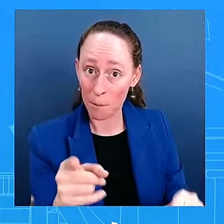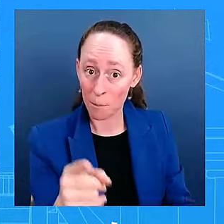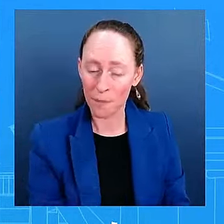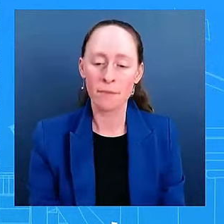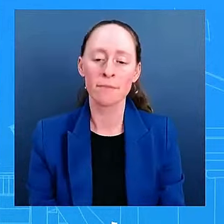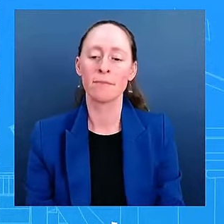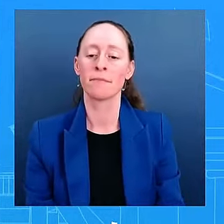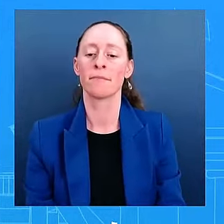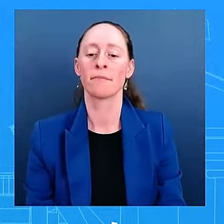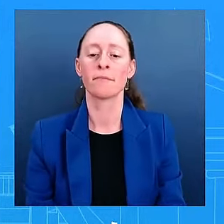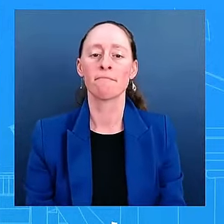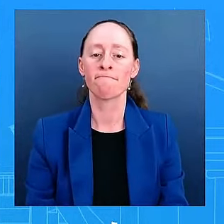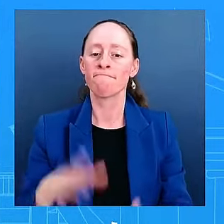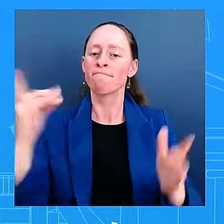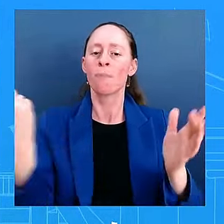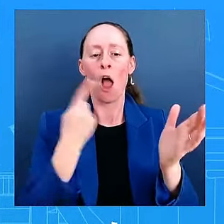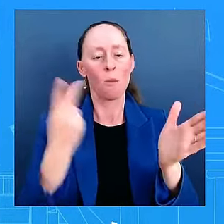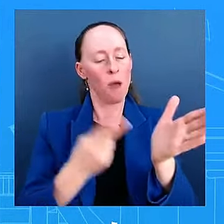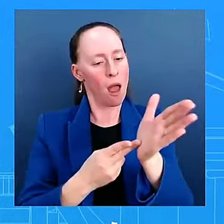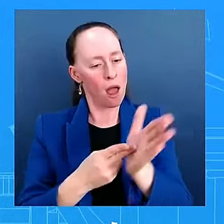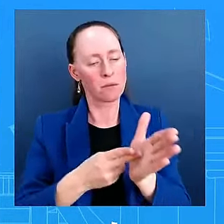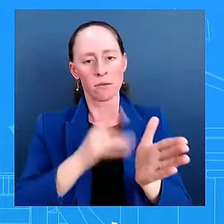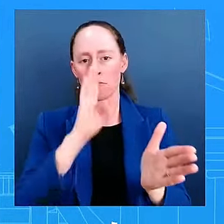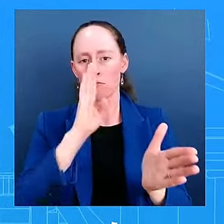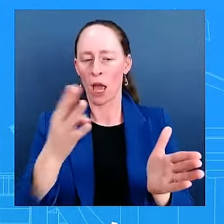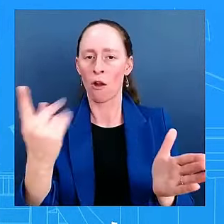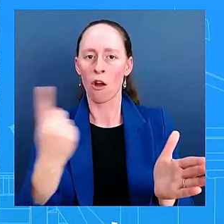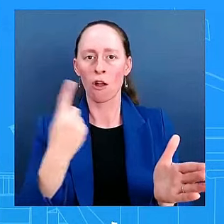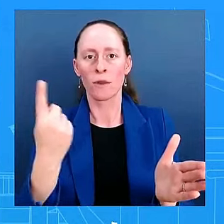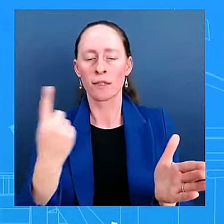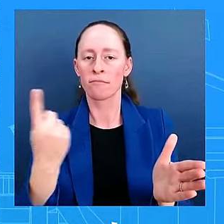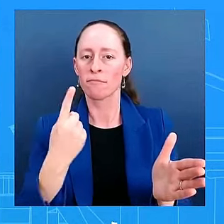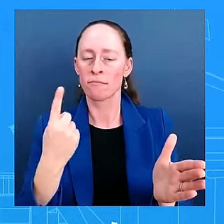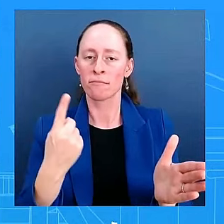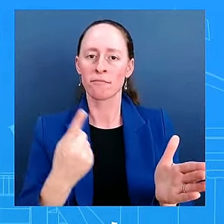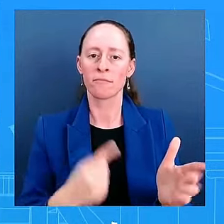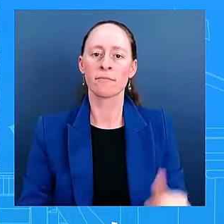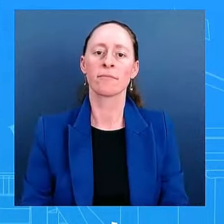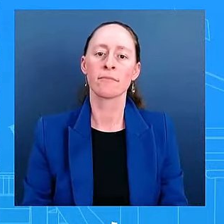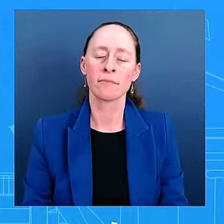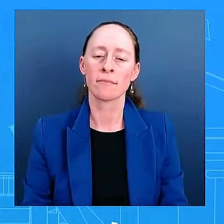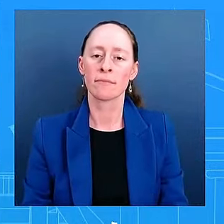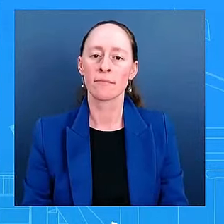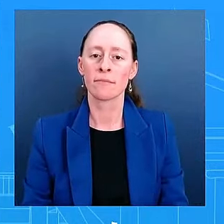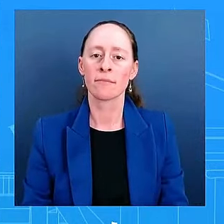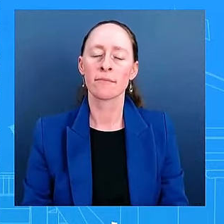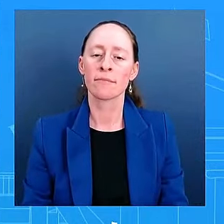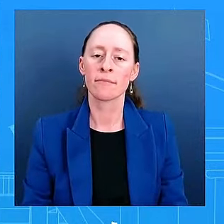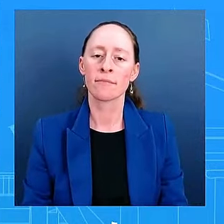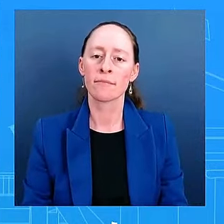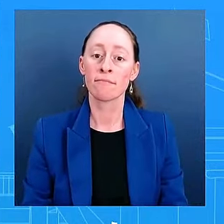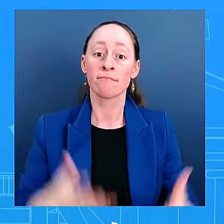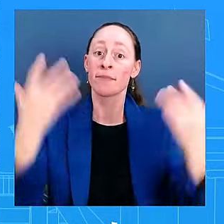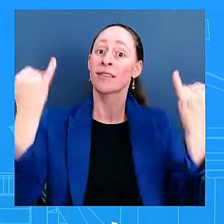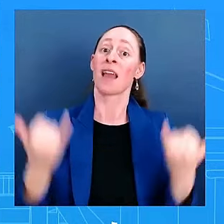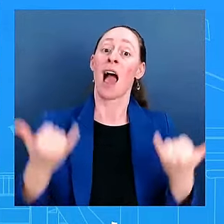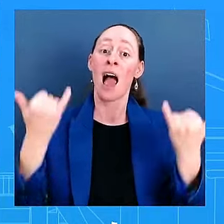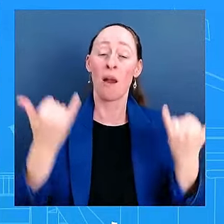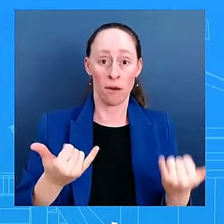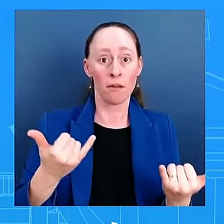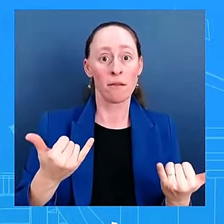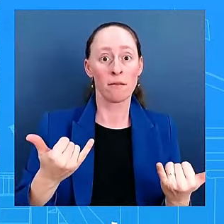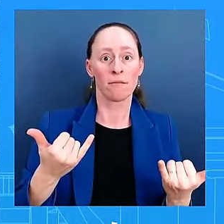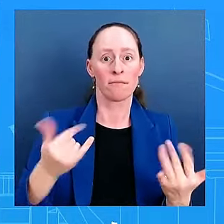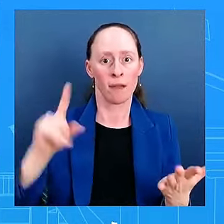What is President Biden's message to career civil servants who will carry over into the next administration? Does